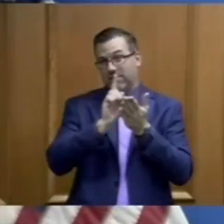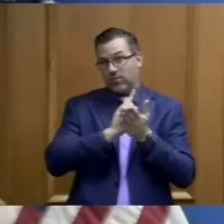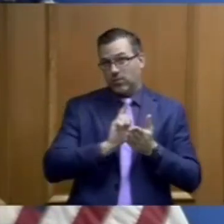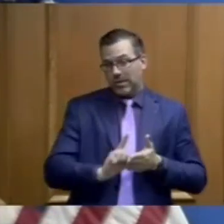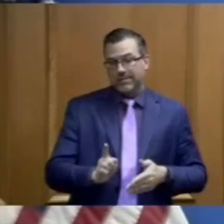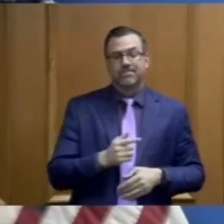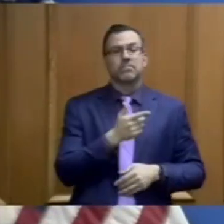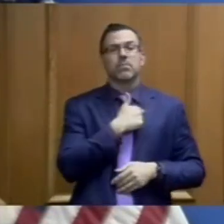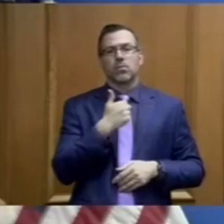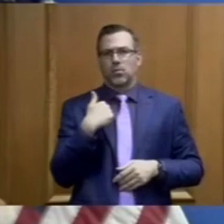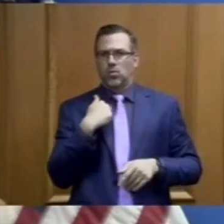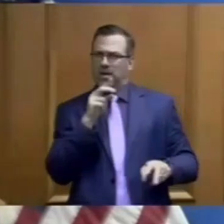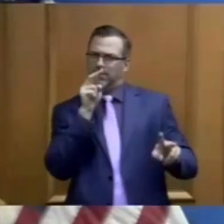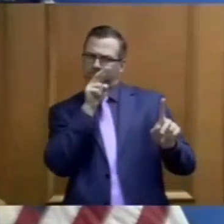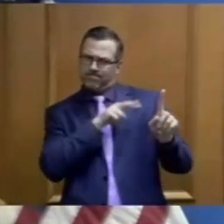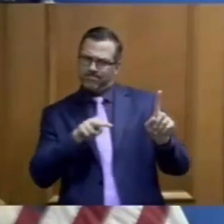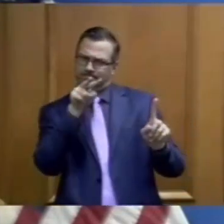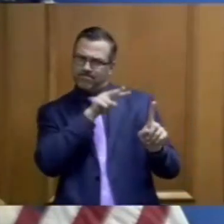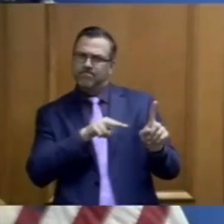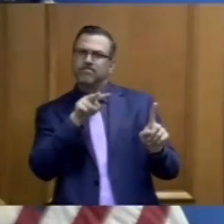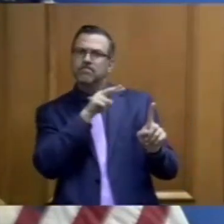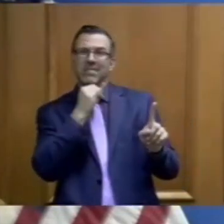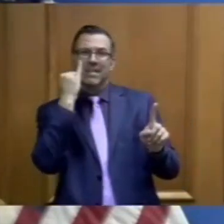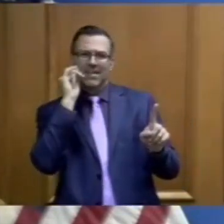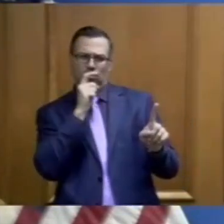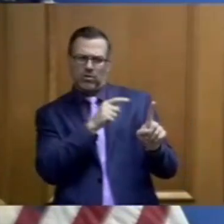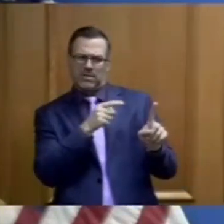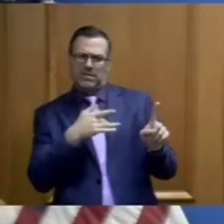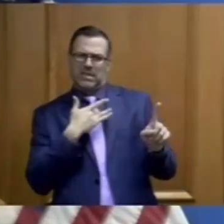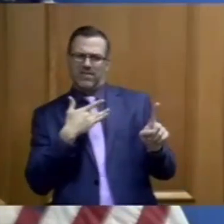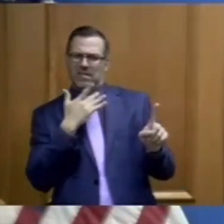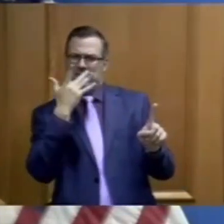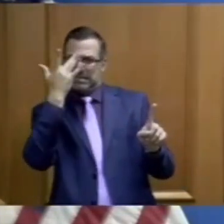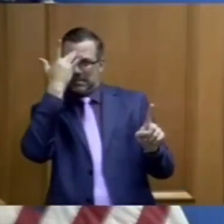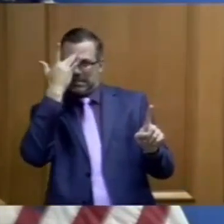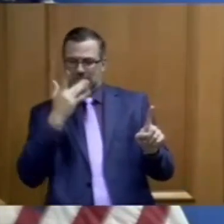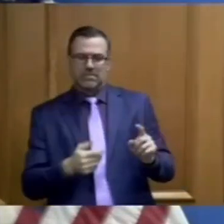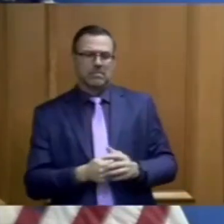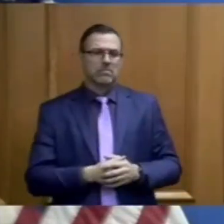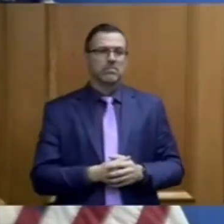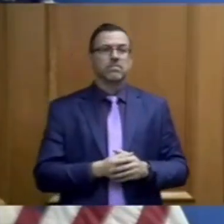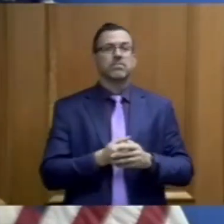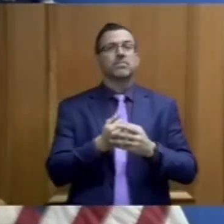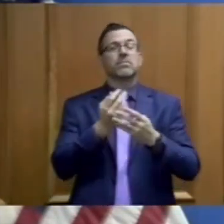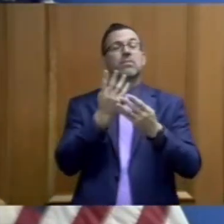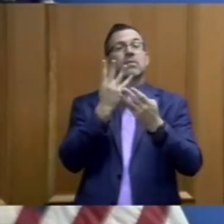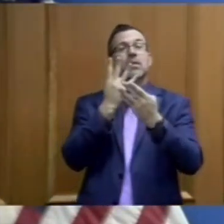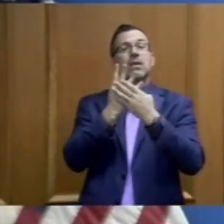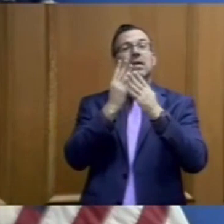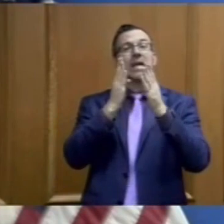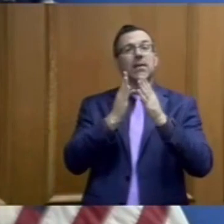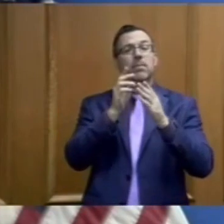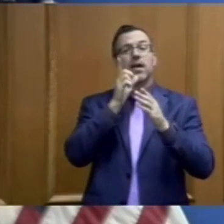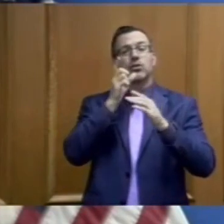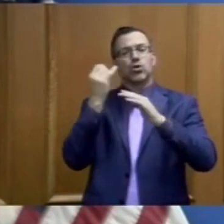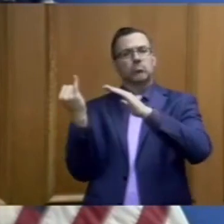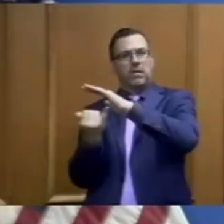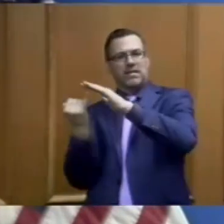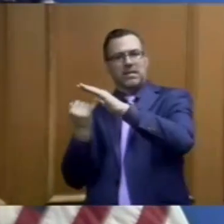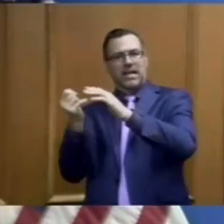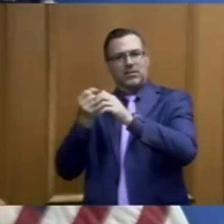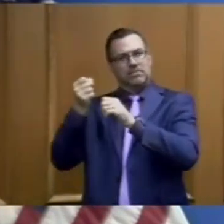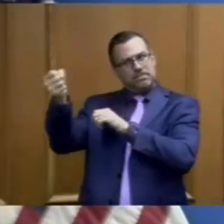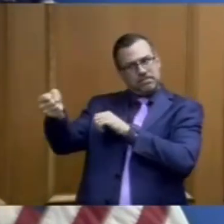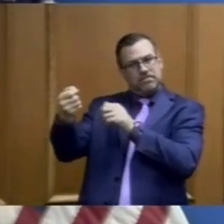monitored for any signs and possible symptoms. Inmates who are in isolation or in quarantine status,